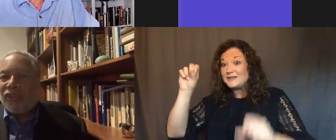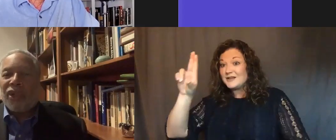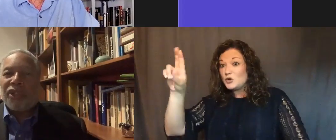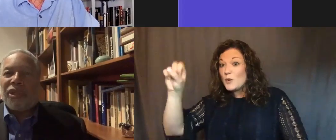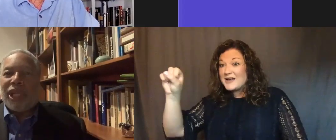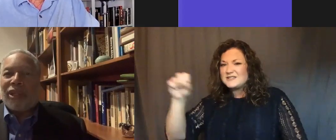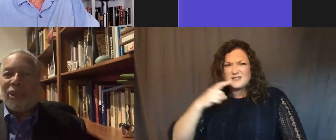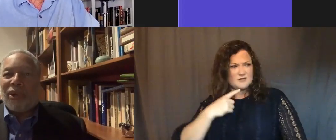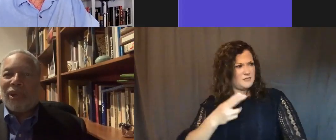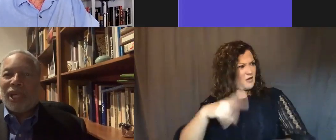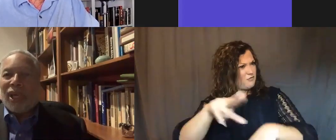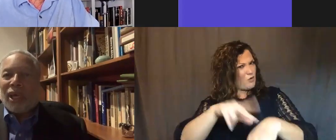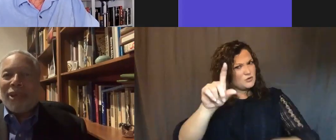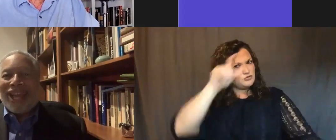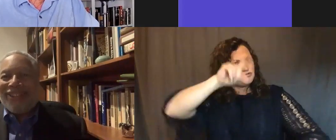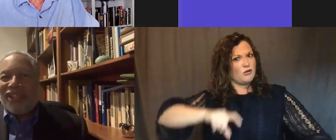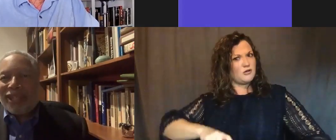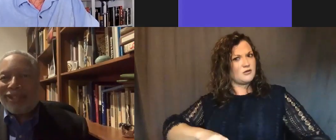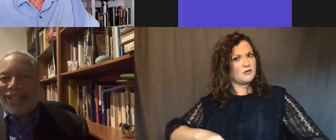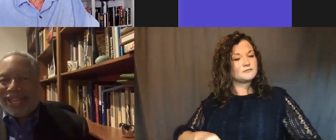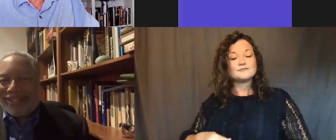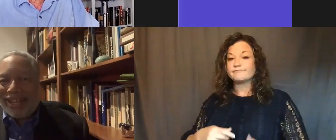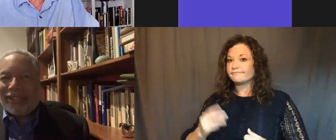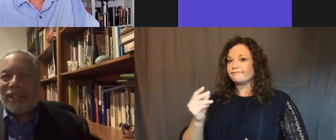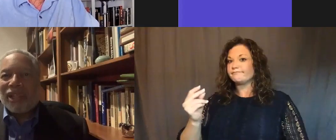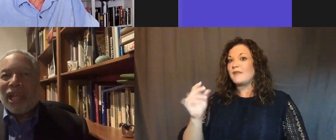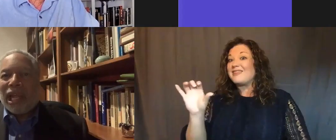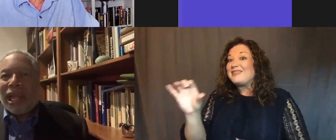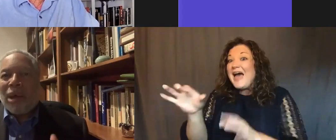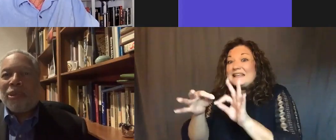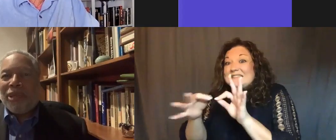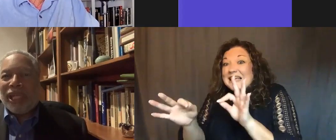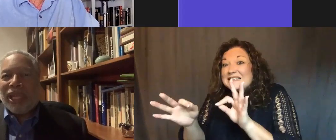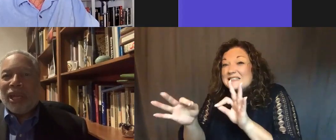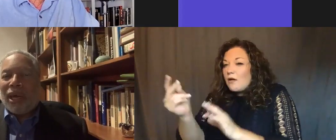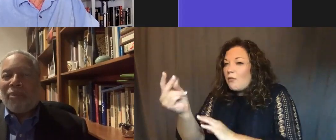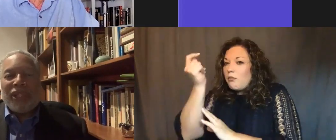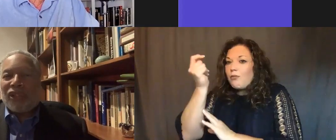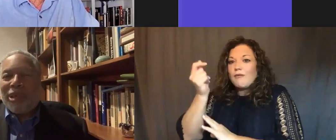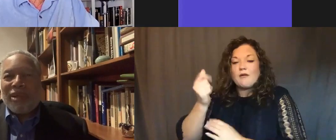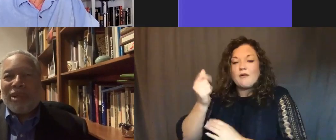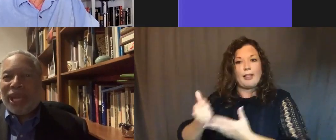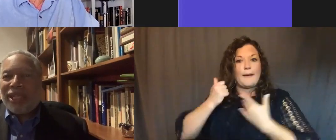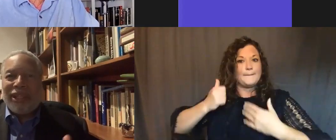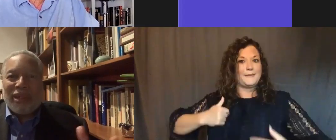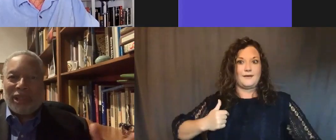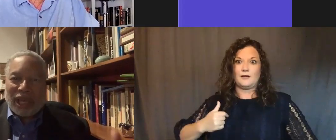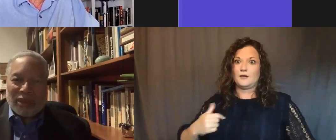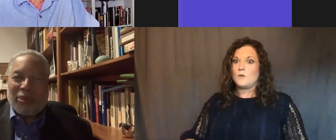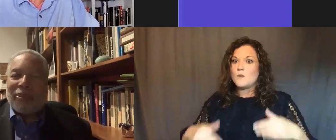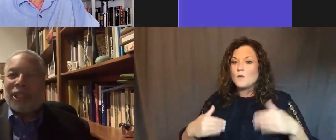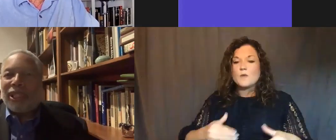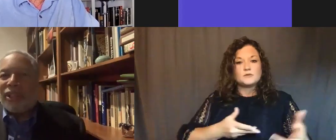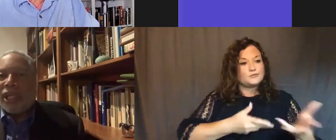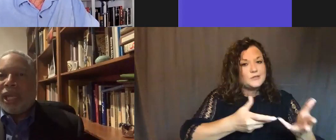says, of course, it should be on the mall. And just that sentence helped me in so many ways, dealing with